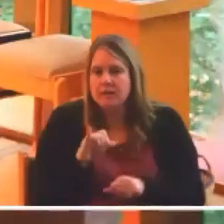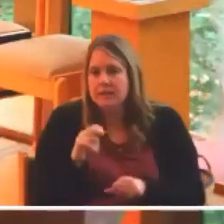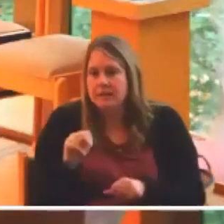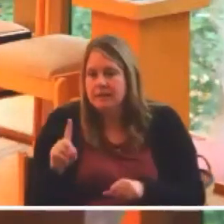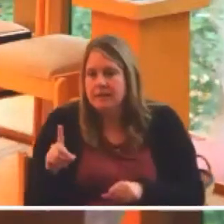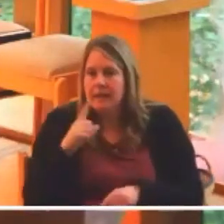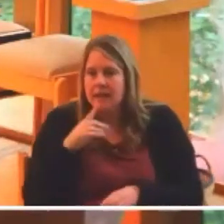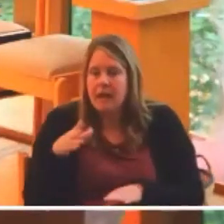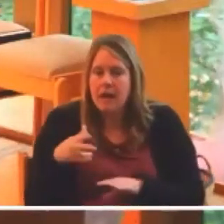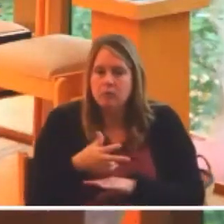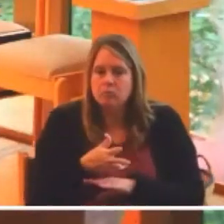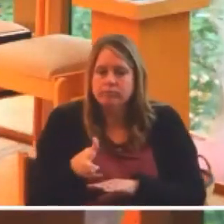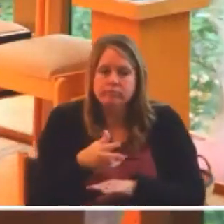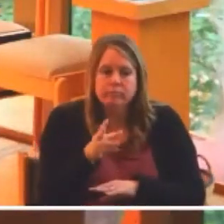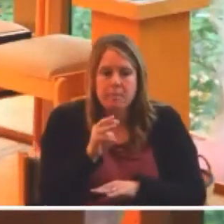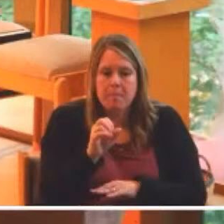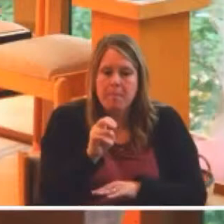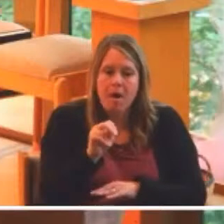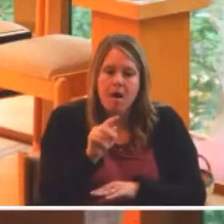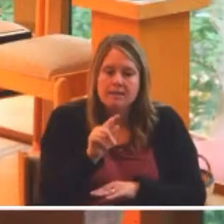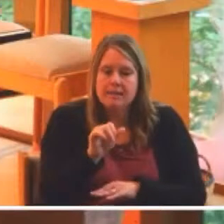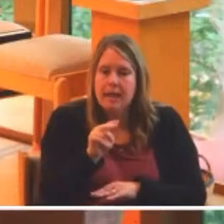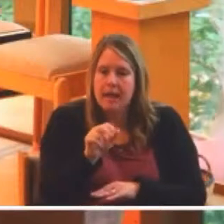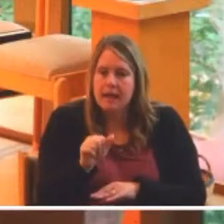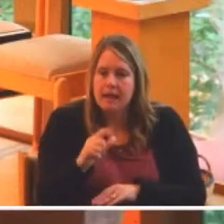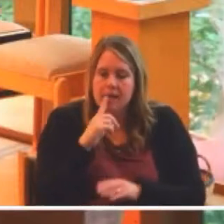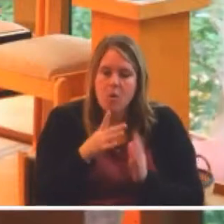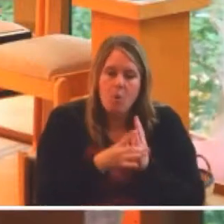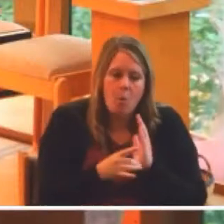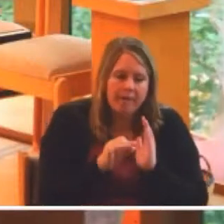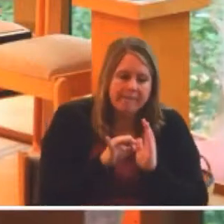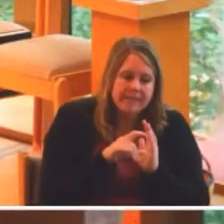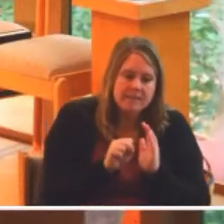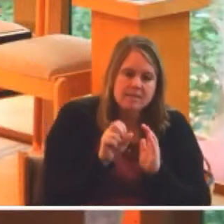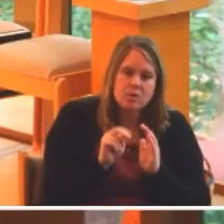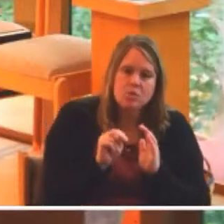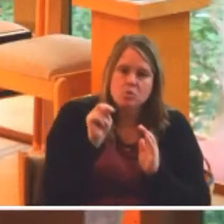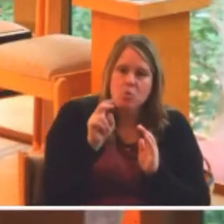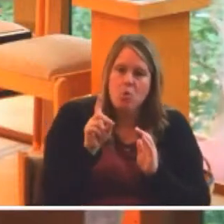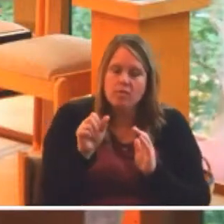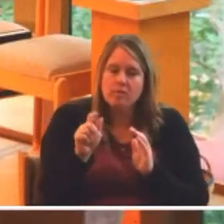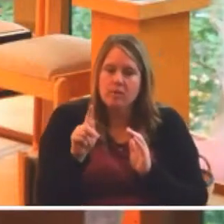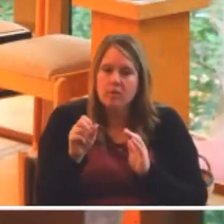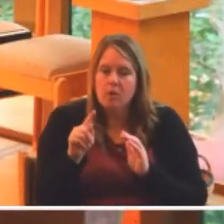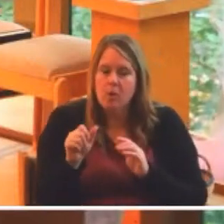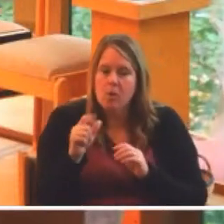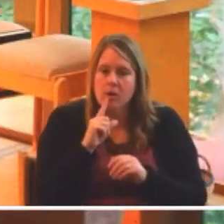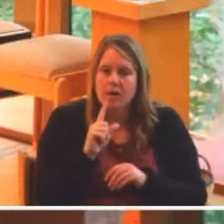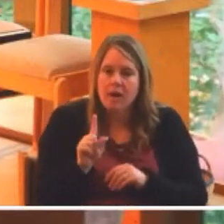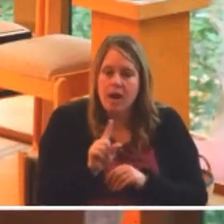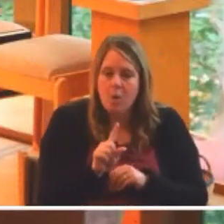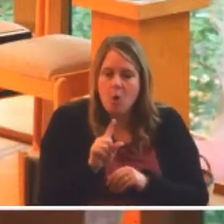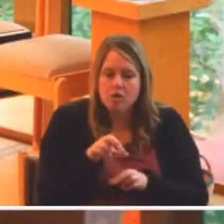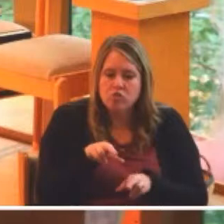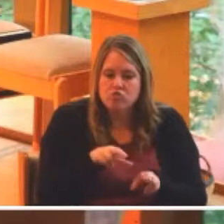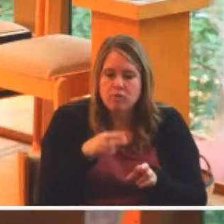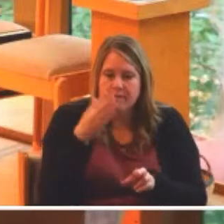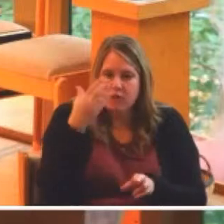weaved through small towns in Montana and oil fields in North Dakota. I wandered the riverfront of Chicago,